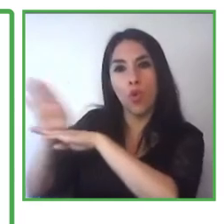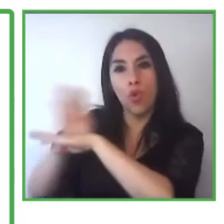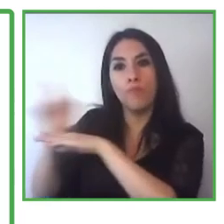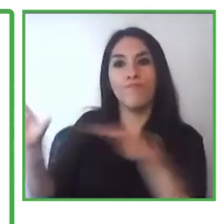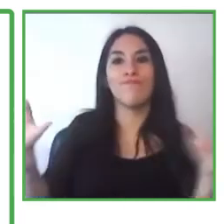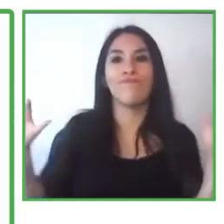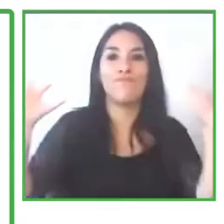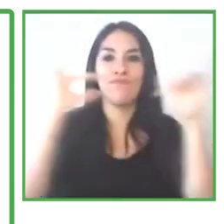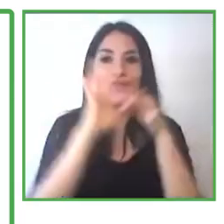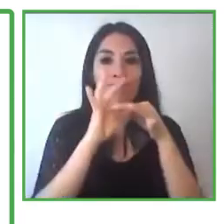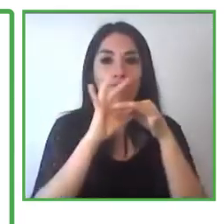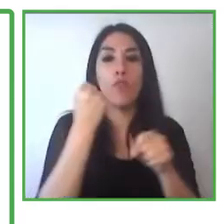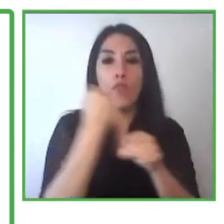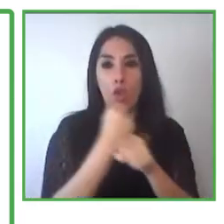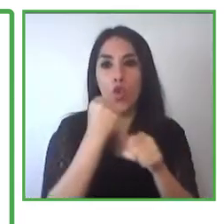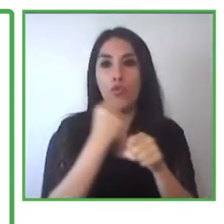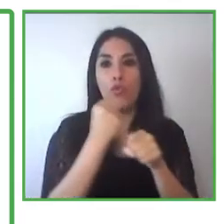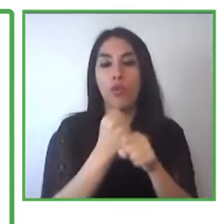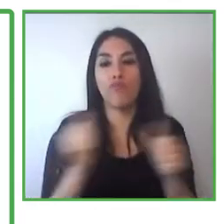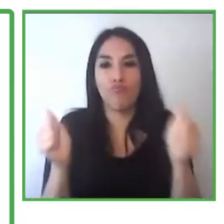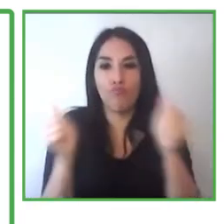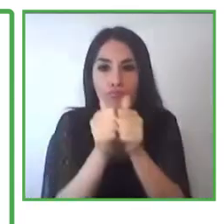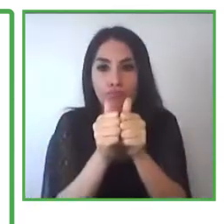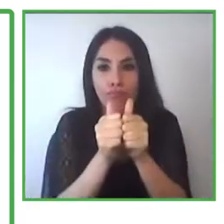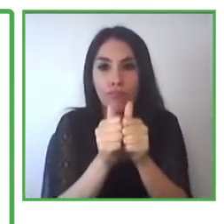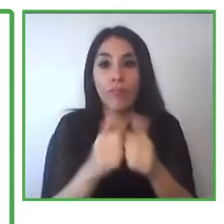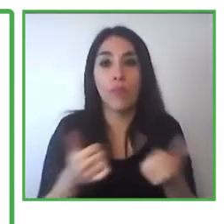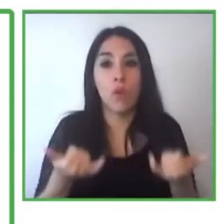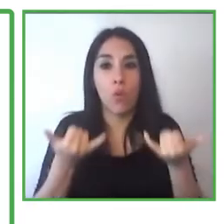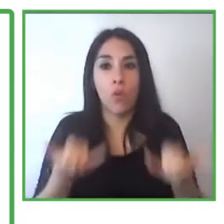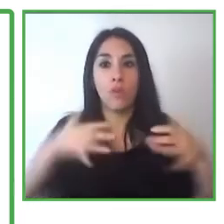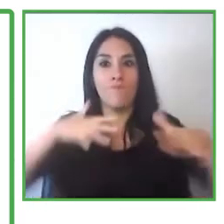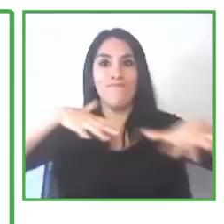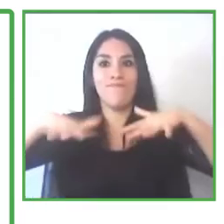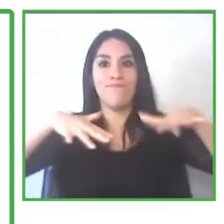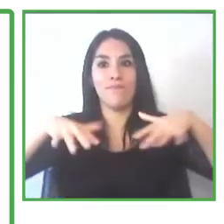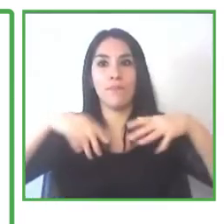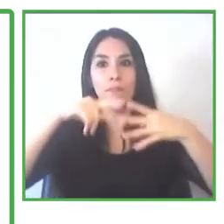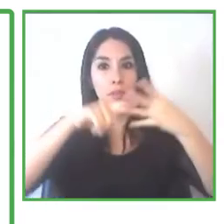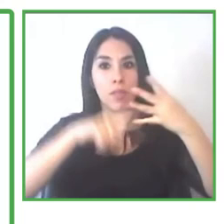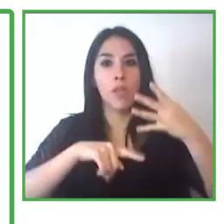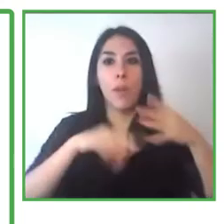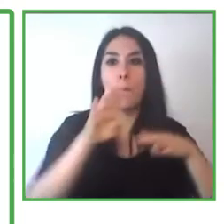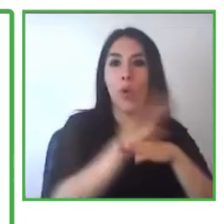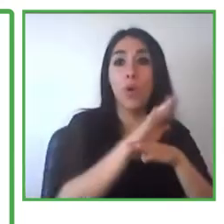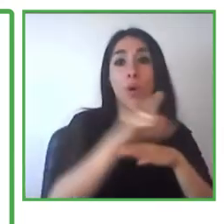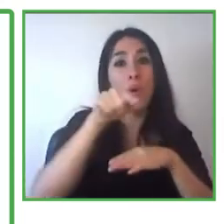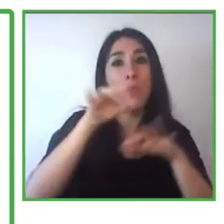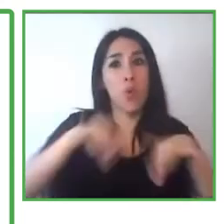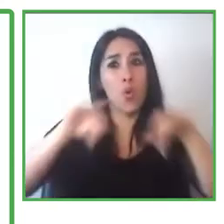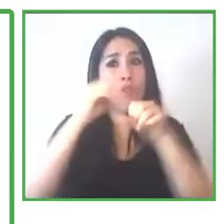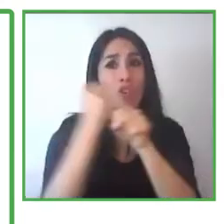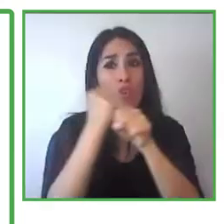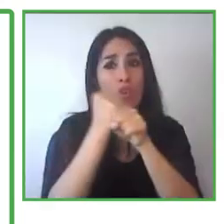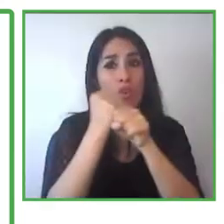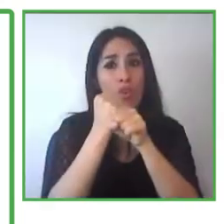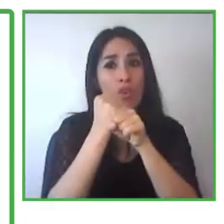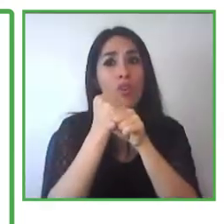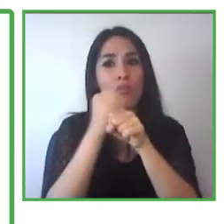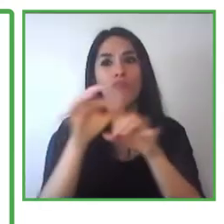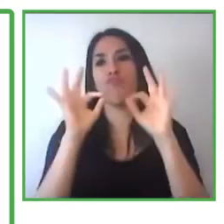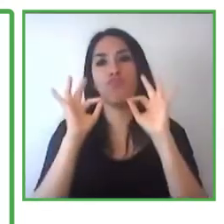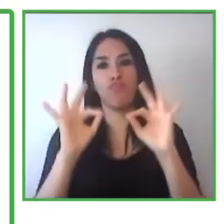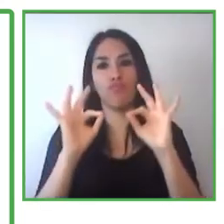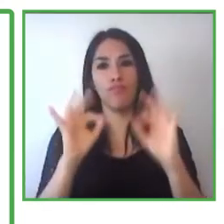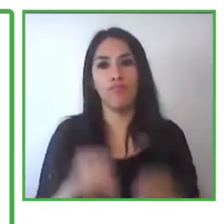and to be able to offer this service to the companies. We need to work with them, so we